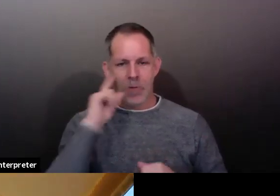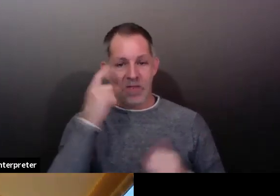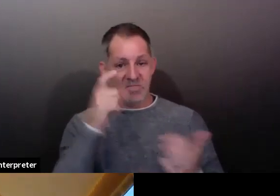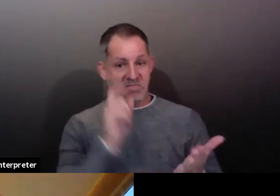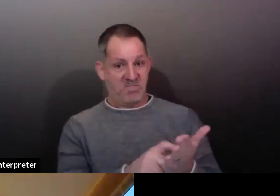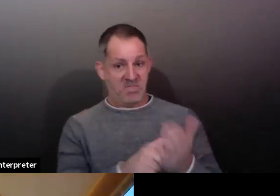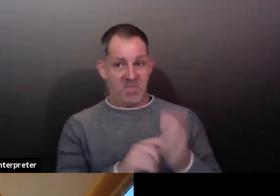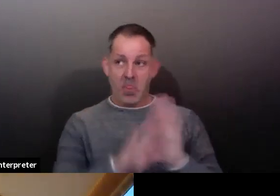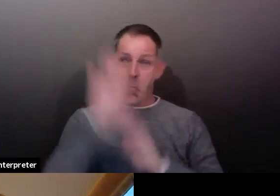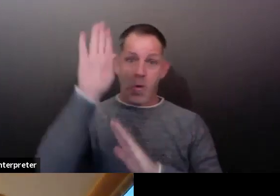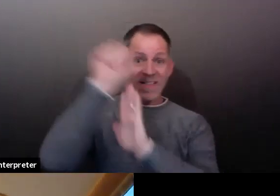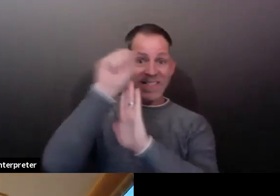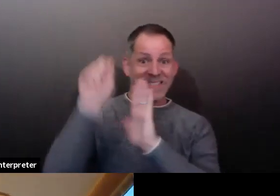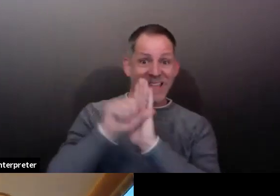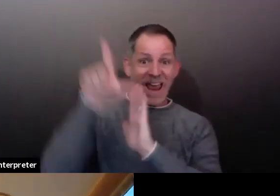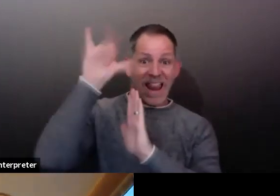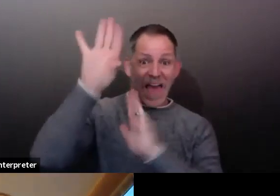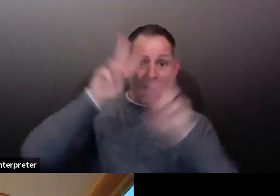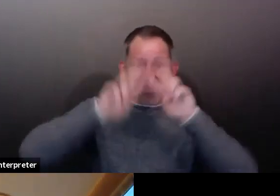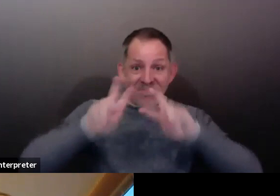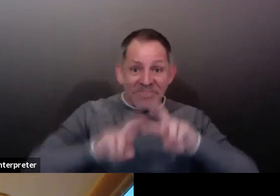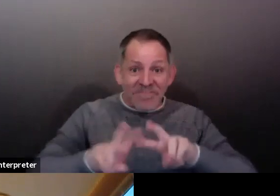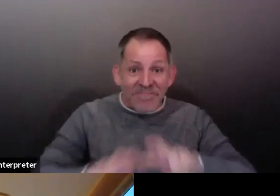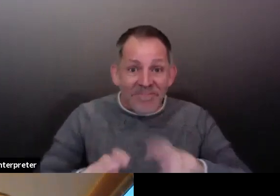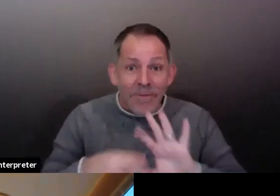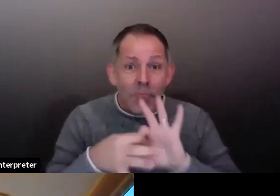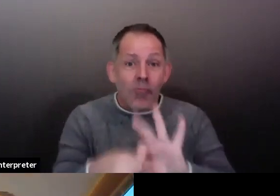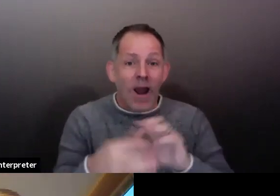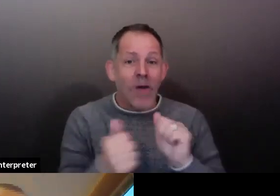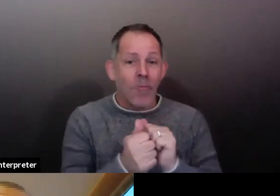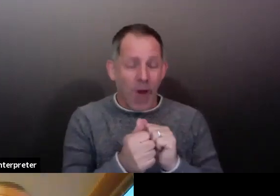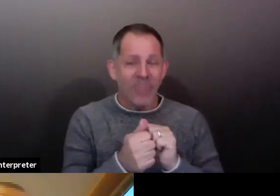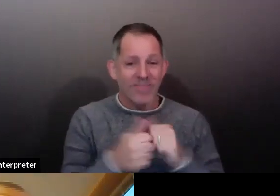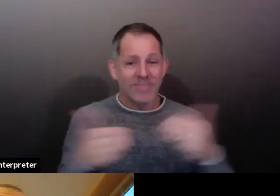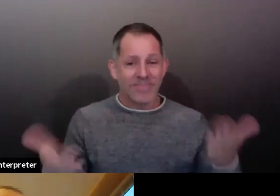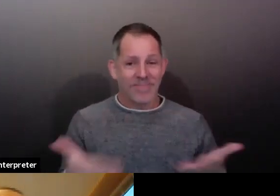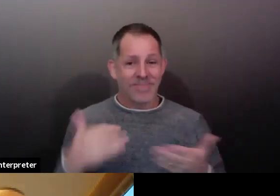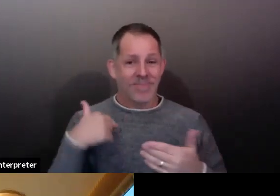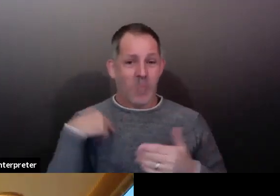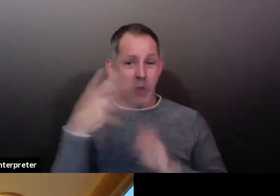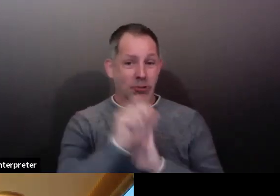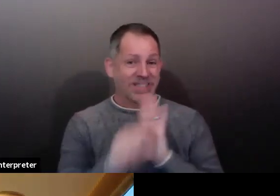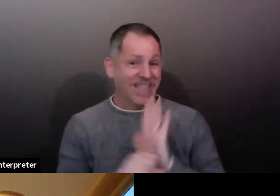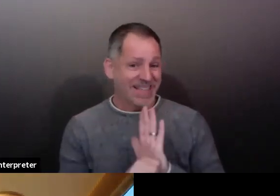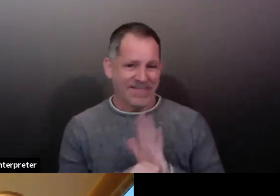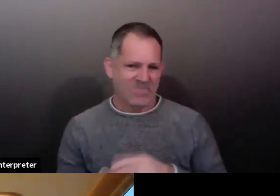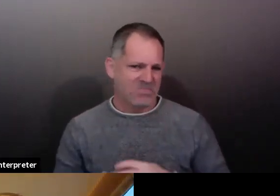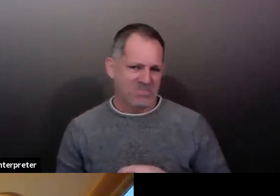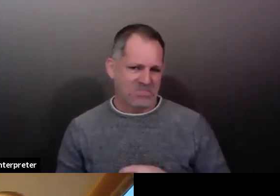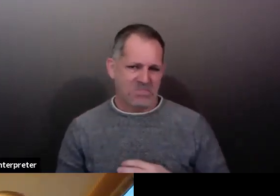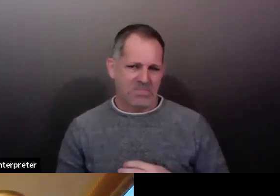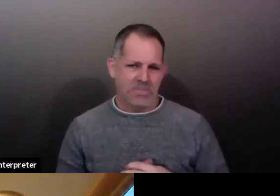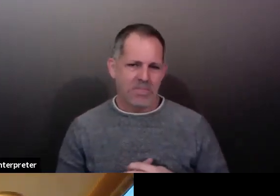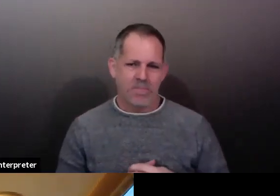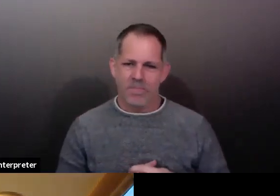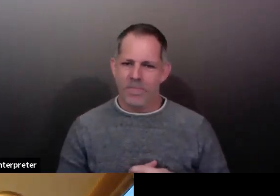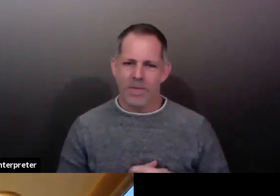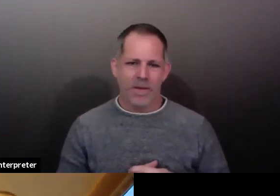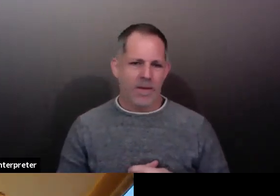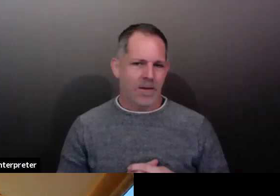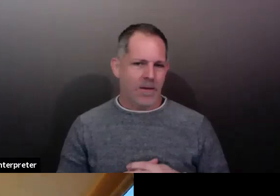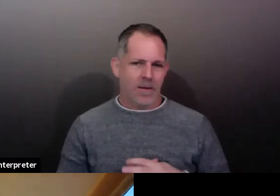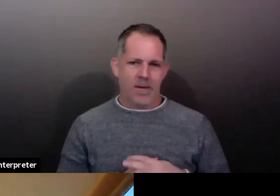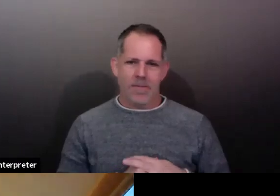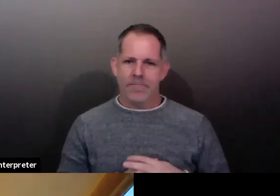Washington state yet. And a lot of that is probably due to the limitations on travel and